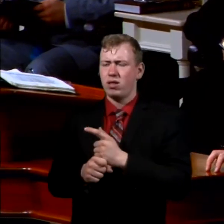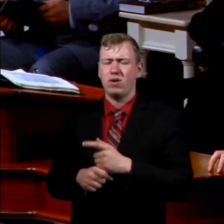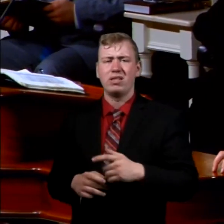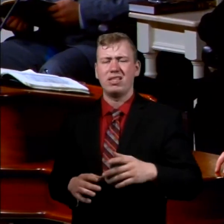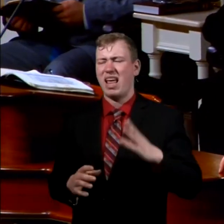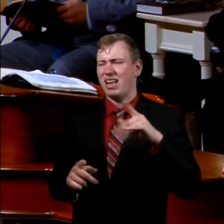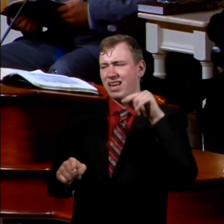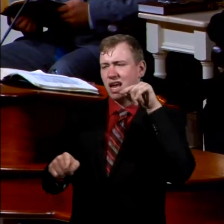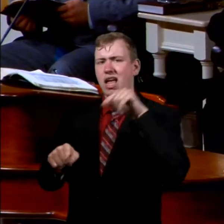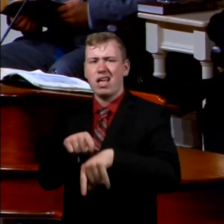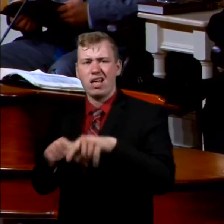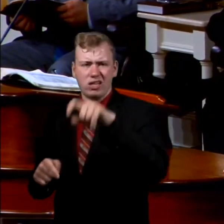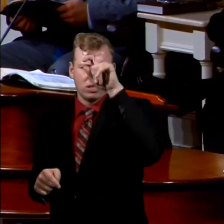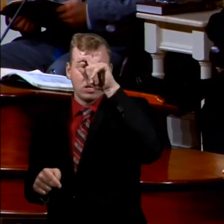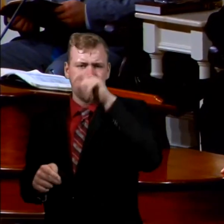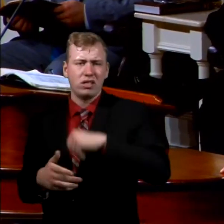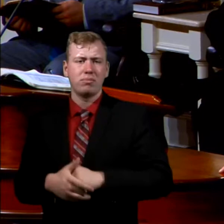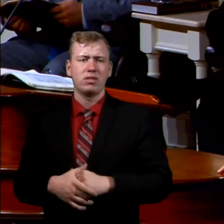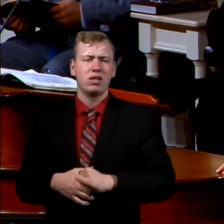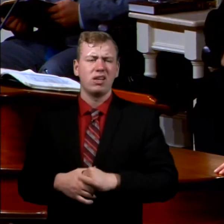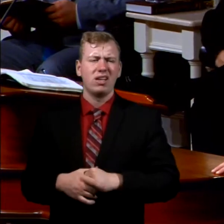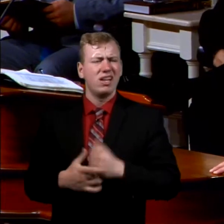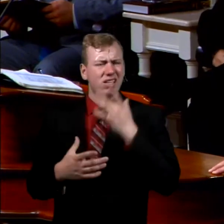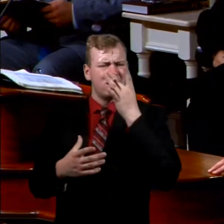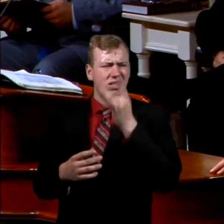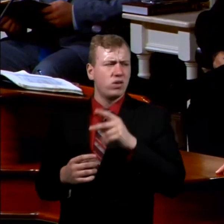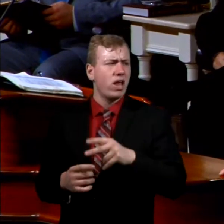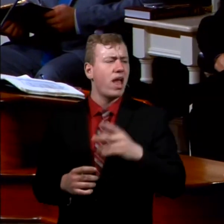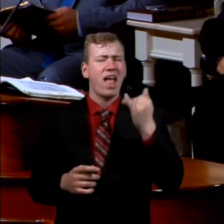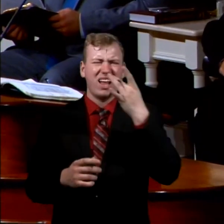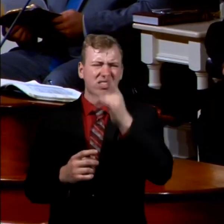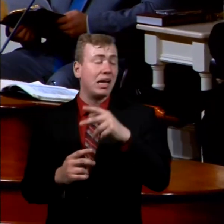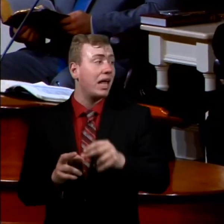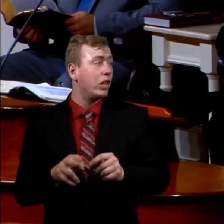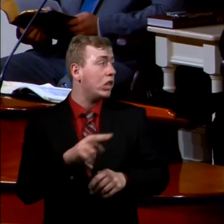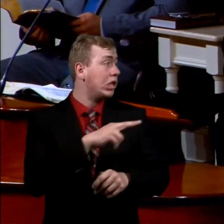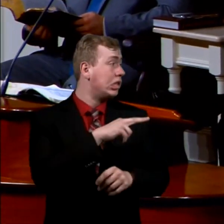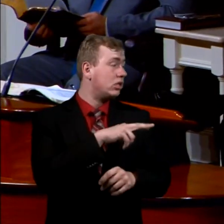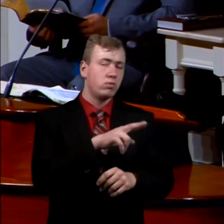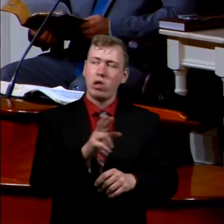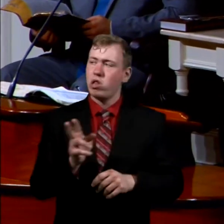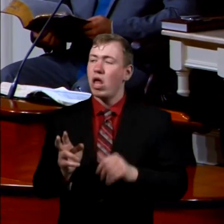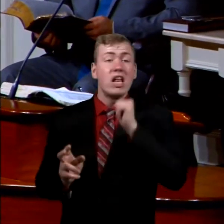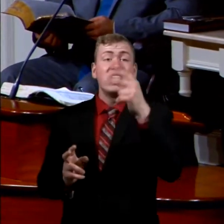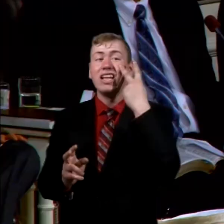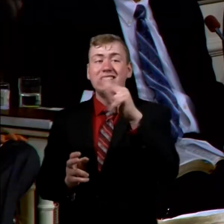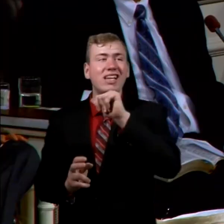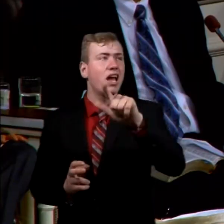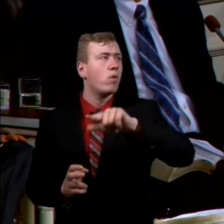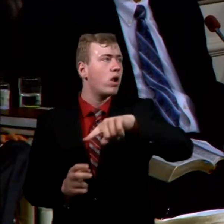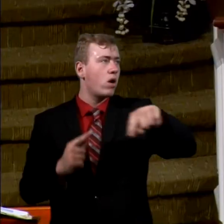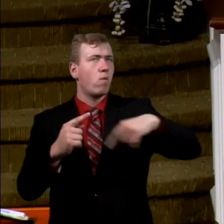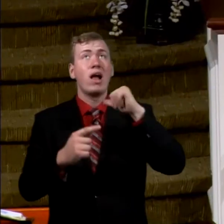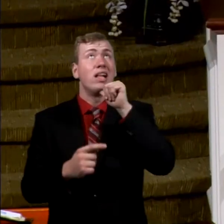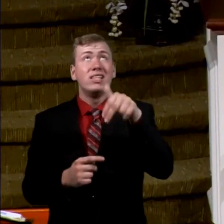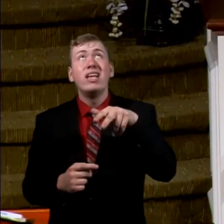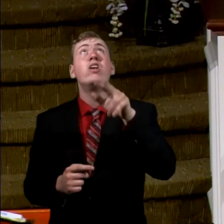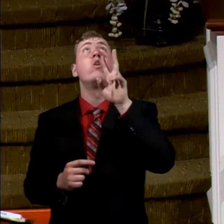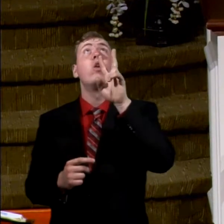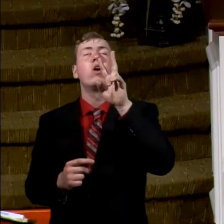his life. But in the interest, he says he looked this way. He looked that way. Didn't see anybody. He failed to look up.